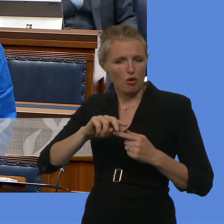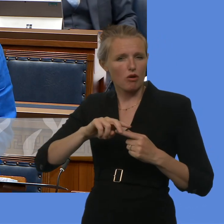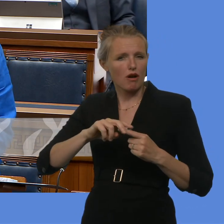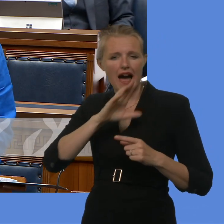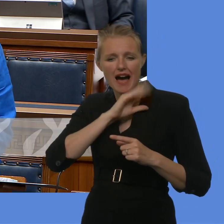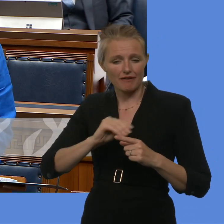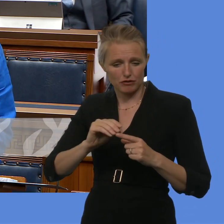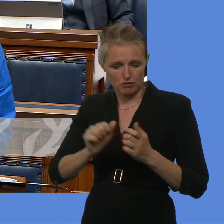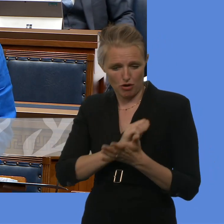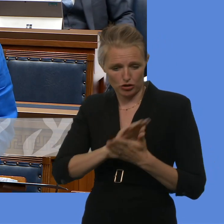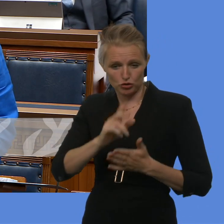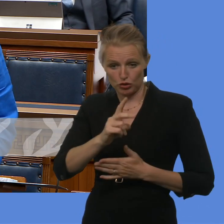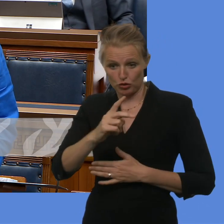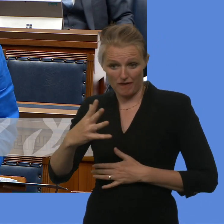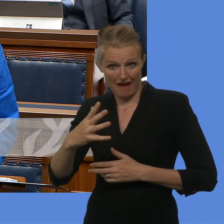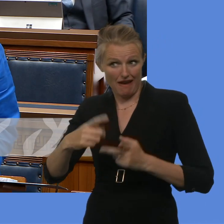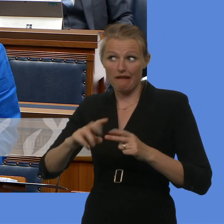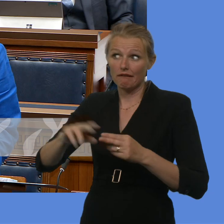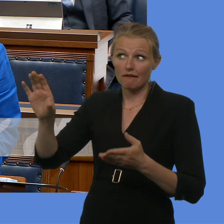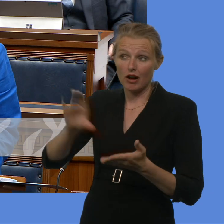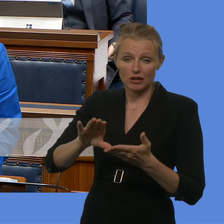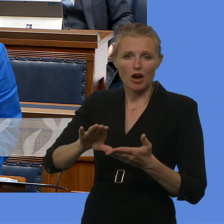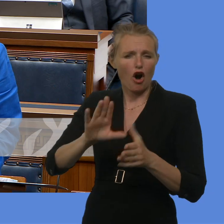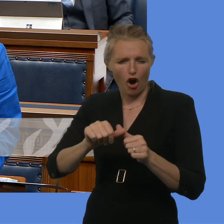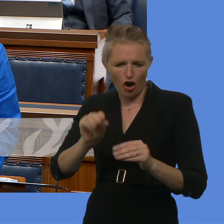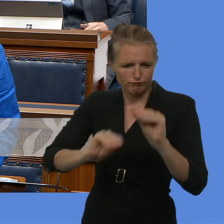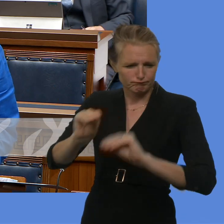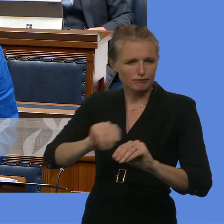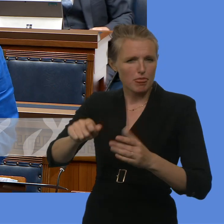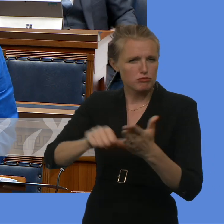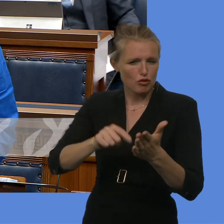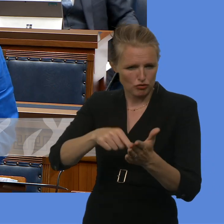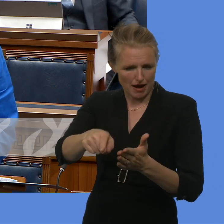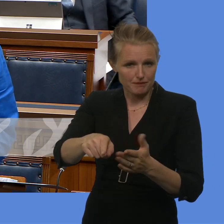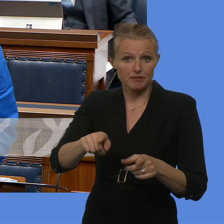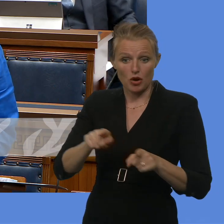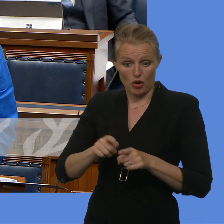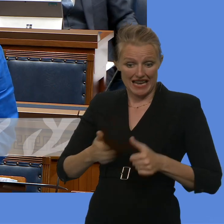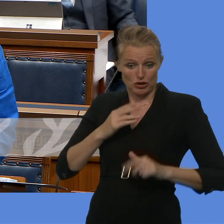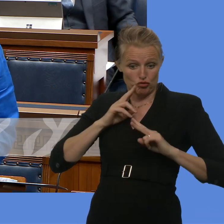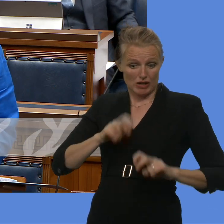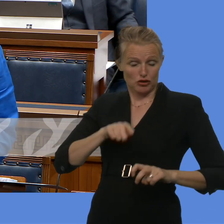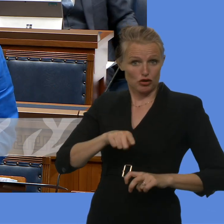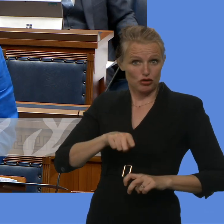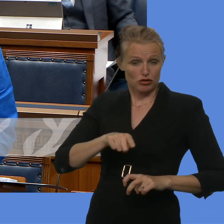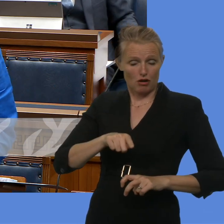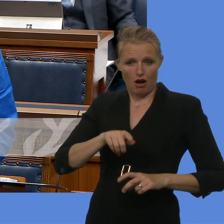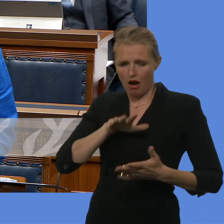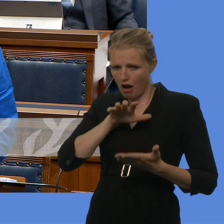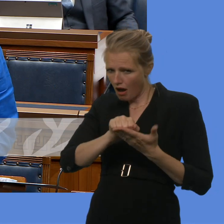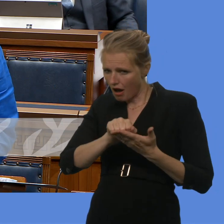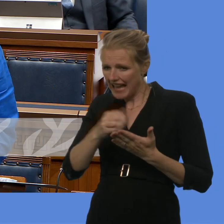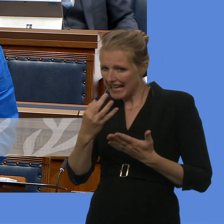should funding become available. As part of this, consideration will be given to refreshing the initial research which identified the current eight